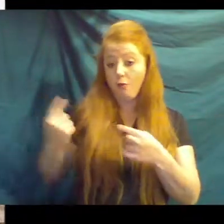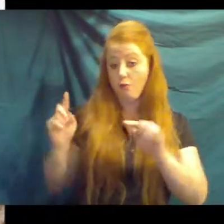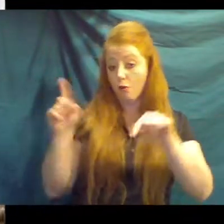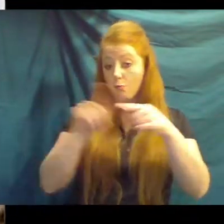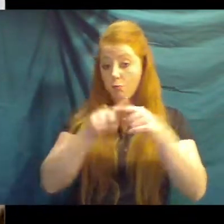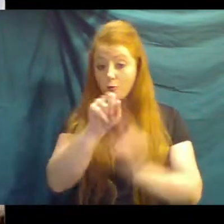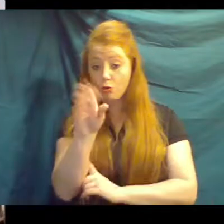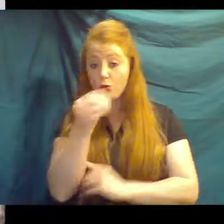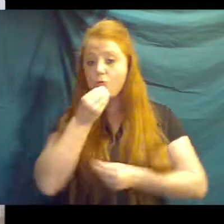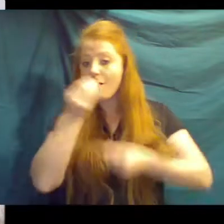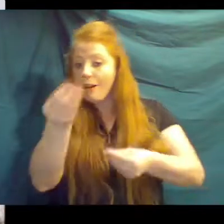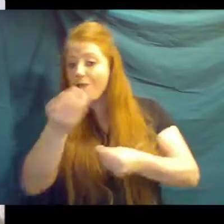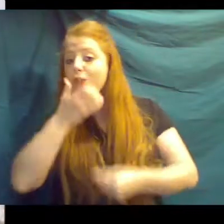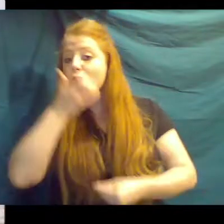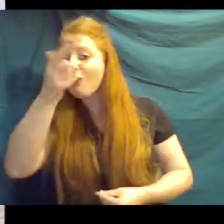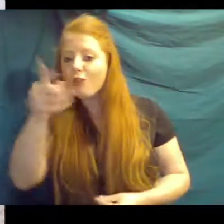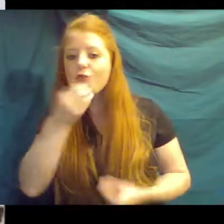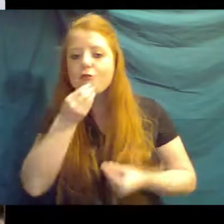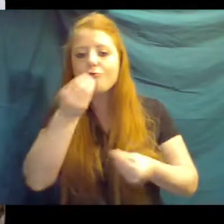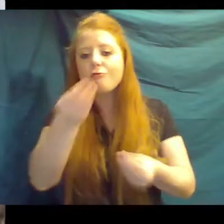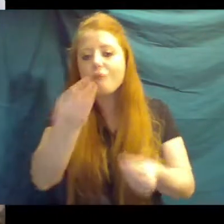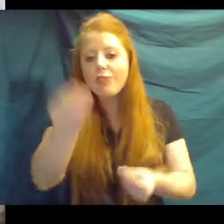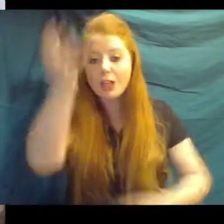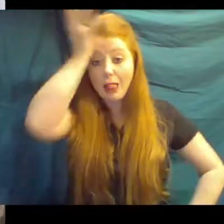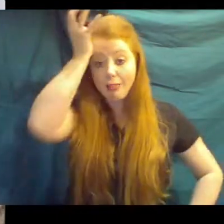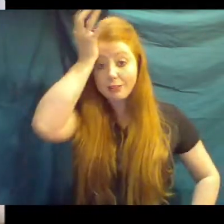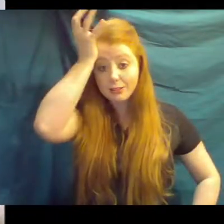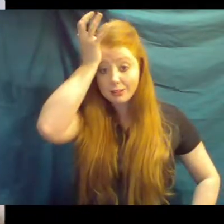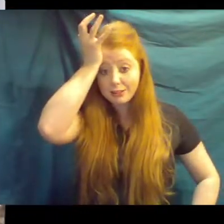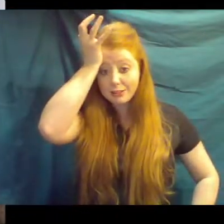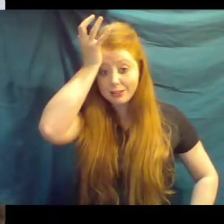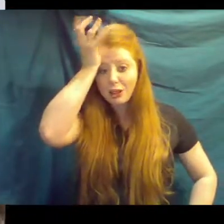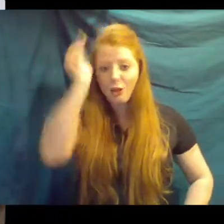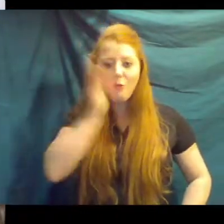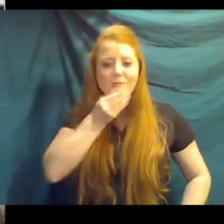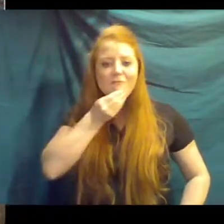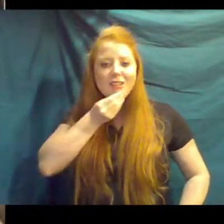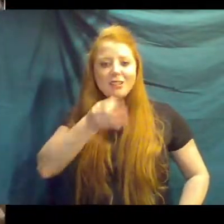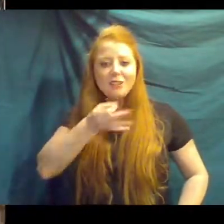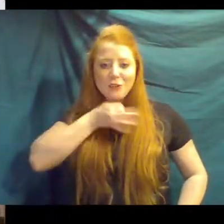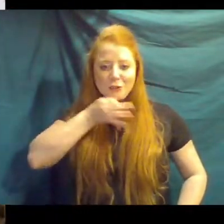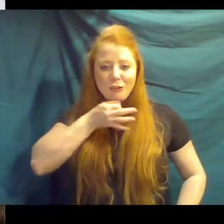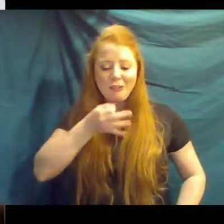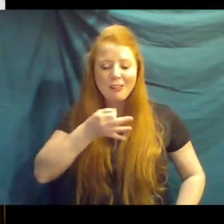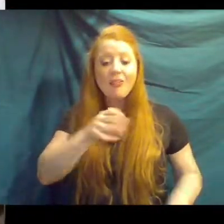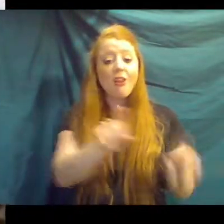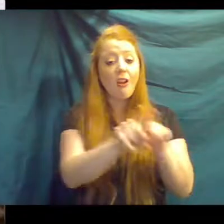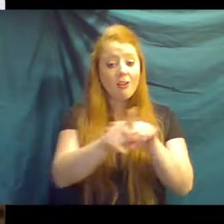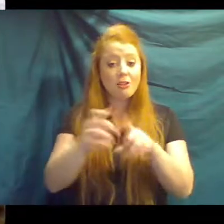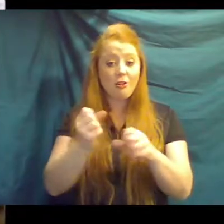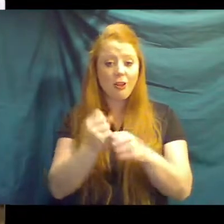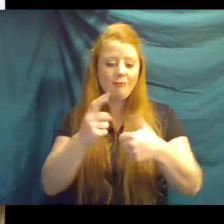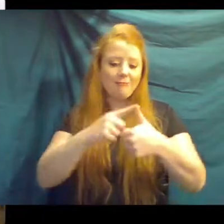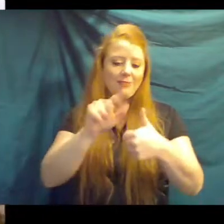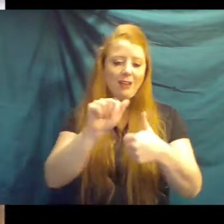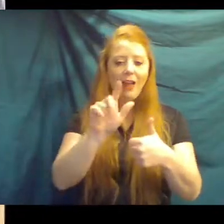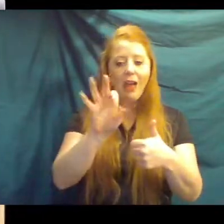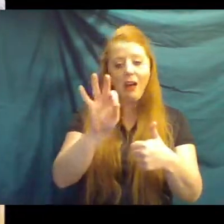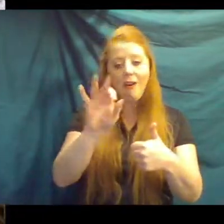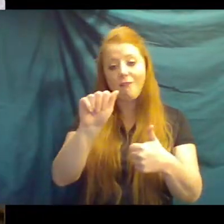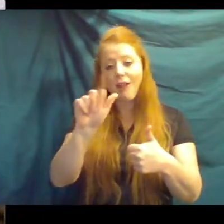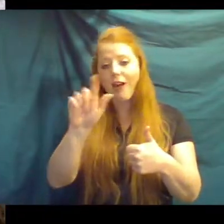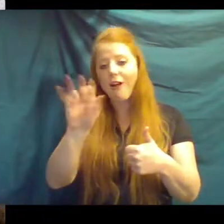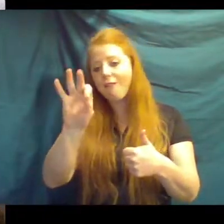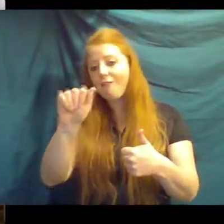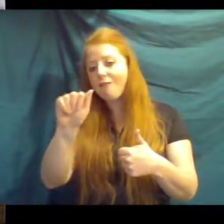been giving them lettuce, which we'll feed them once this stuff runs out. They also get alfalfa hay. They get a nutritionally complete